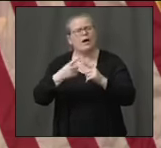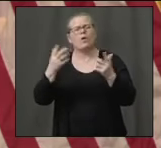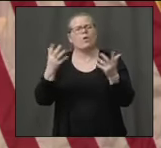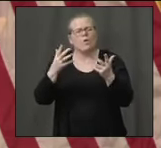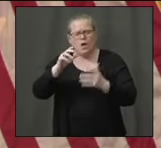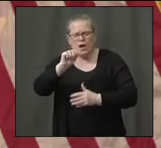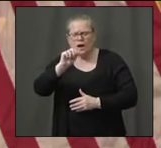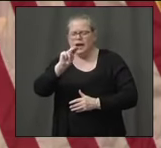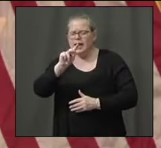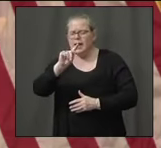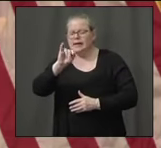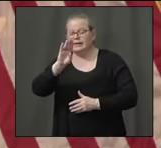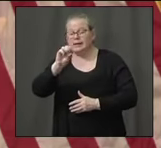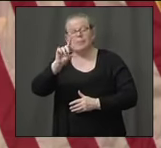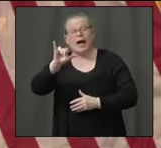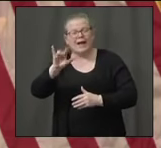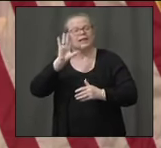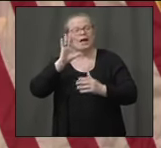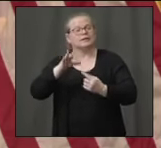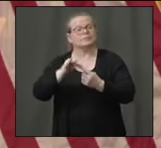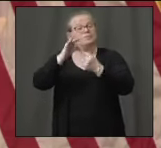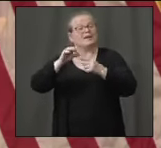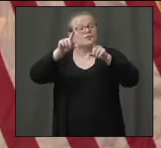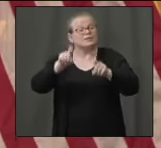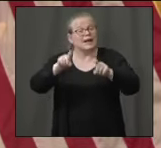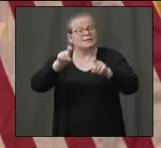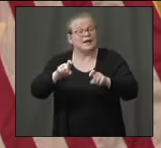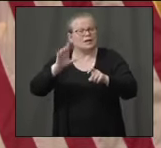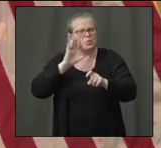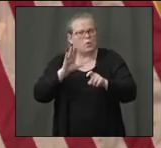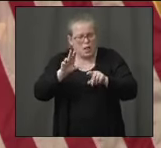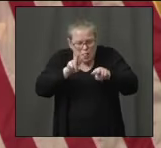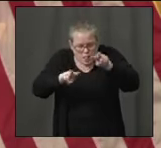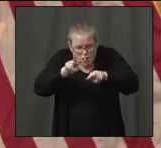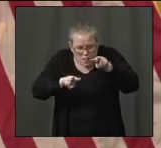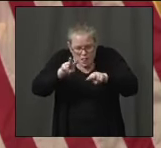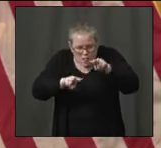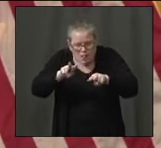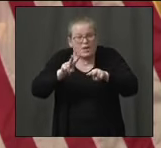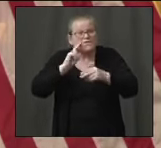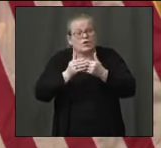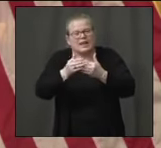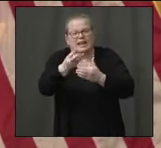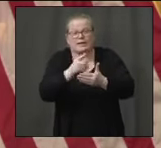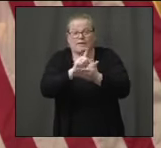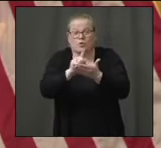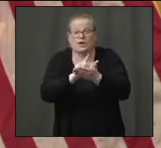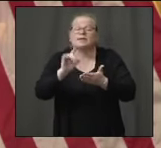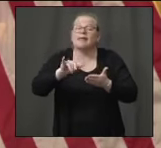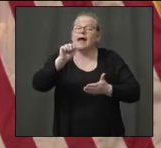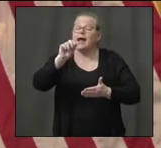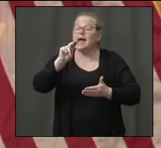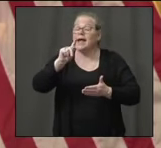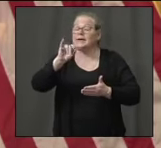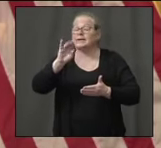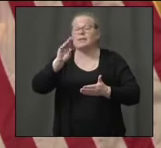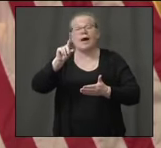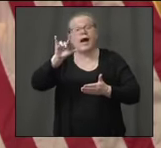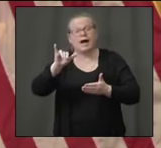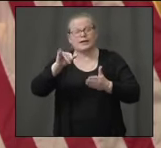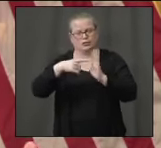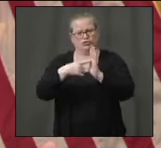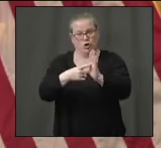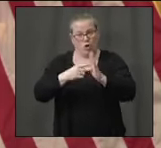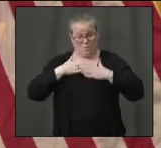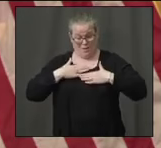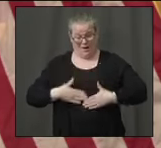several weeks. And this will also determine if you've had the disease. But at the late stage of the disease, it